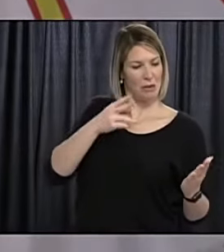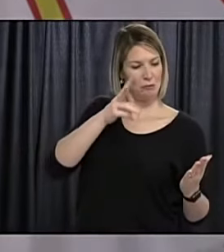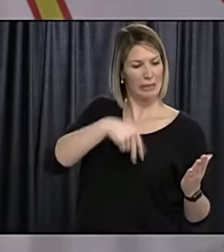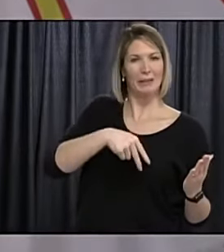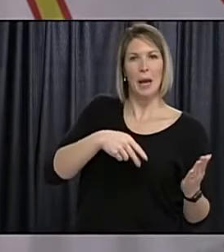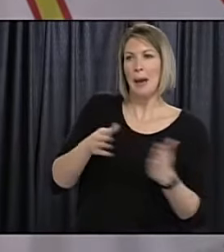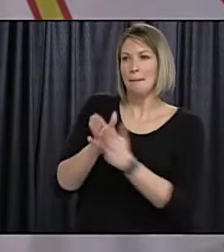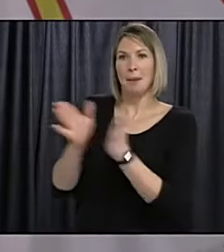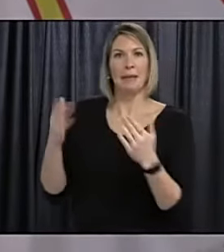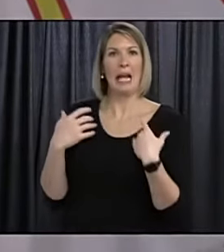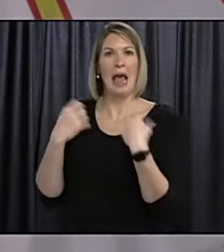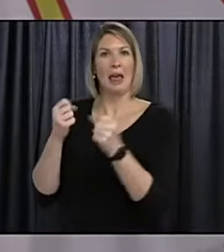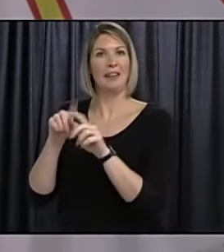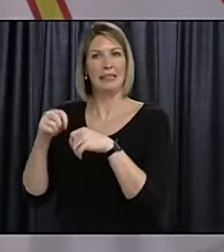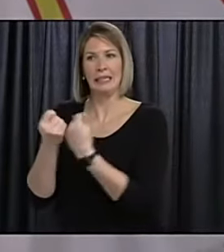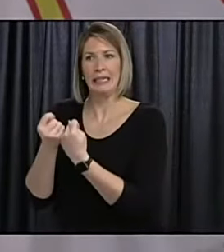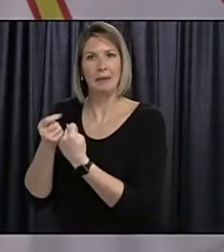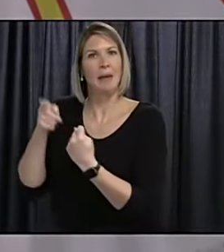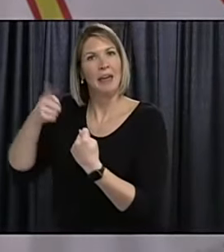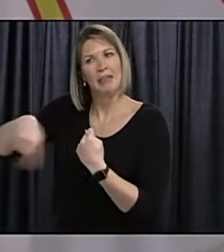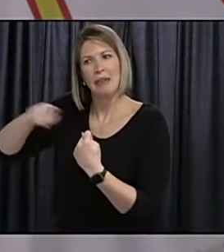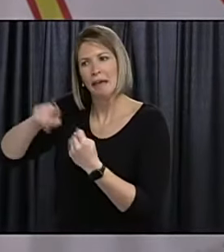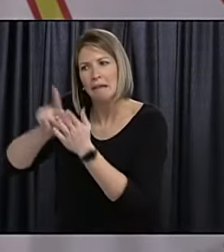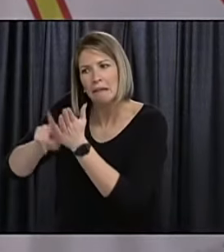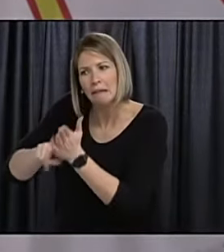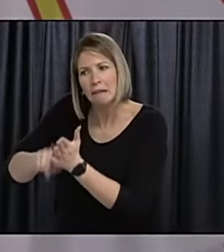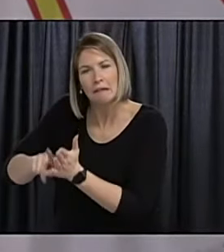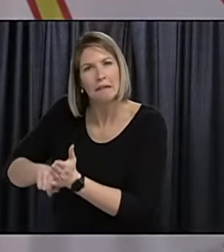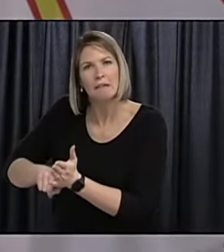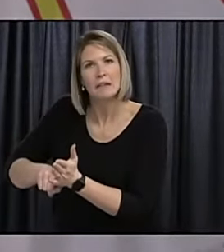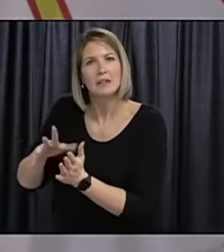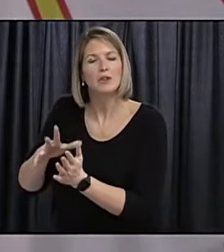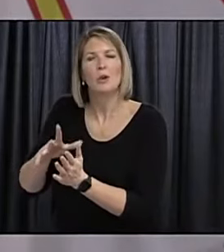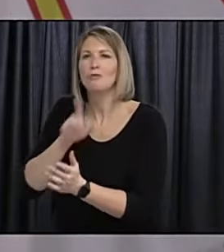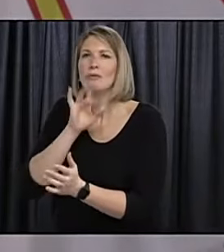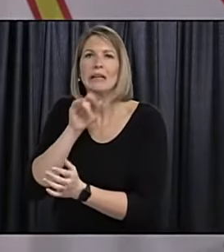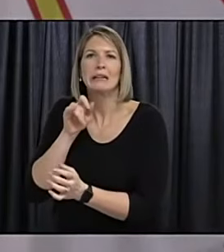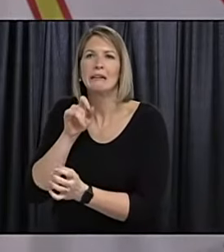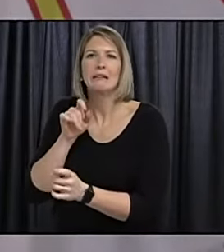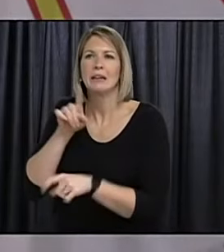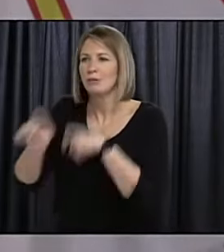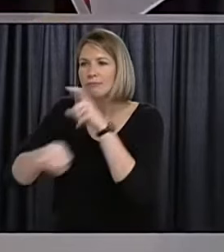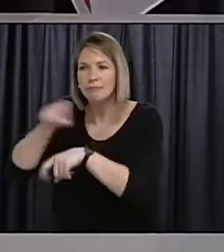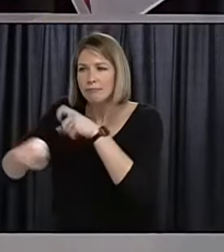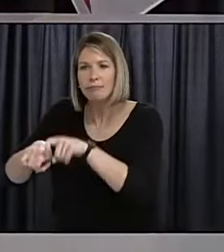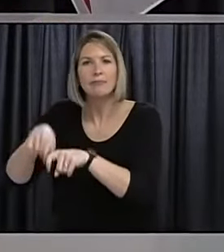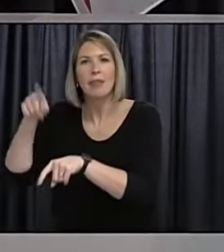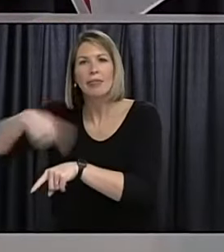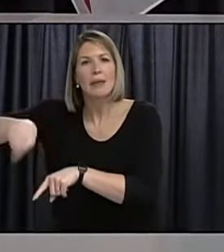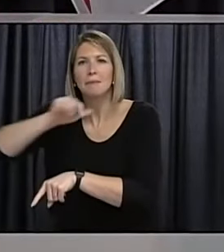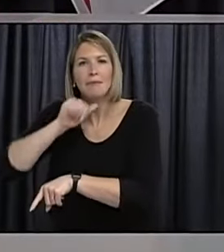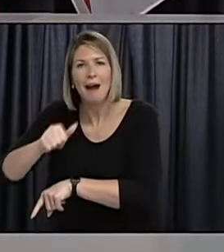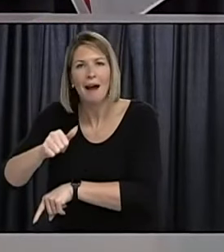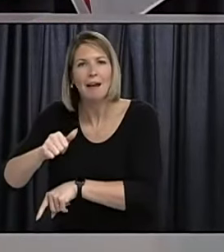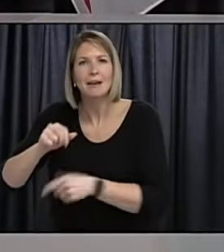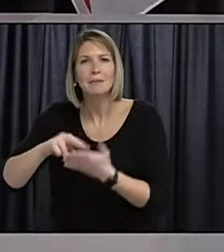just hasn't had the opportunity to complete their initial investigation that's all thank you